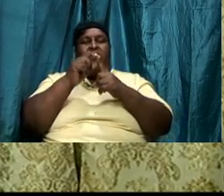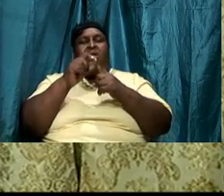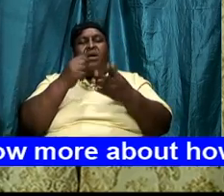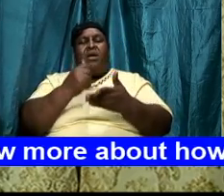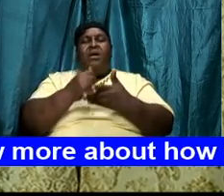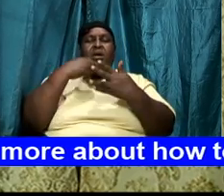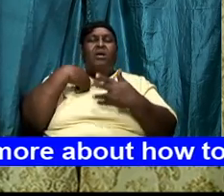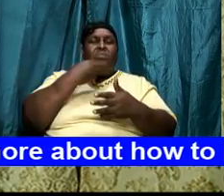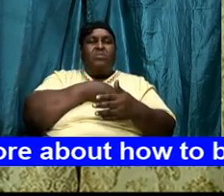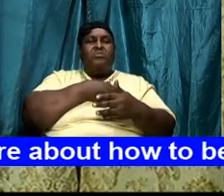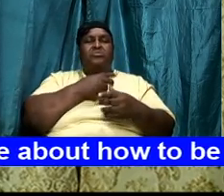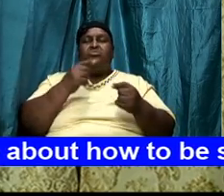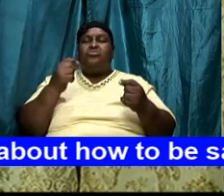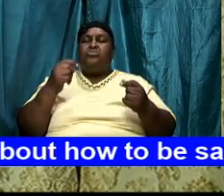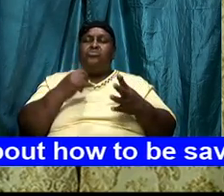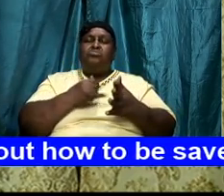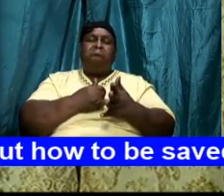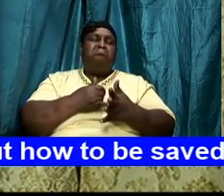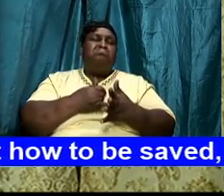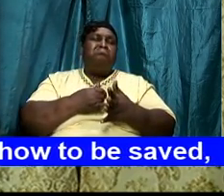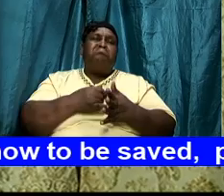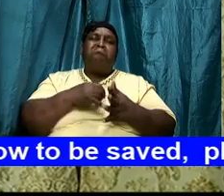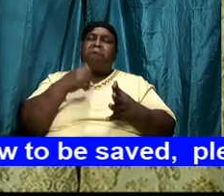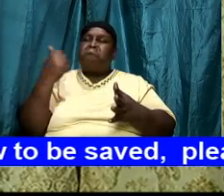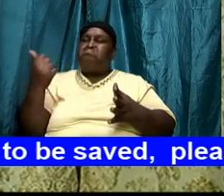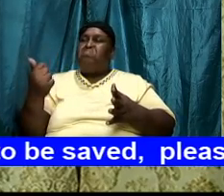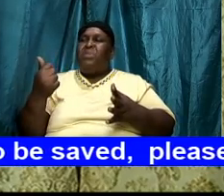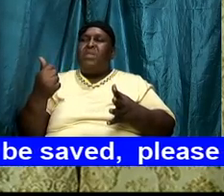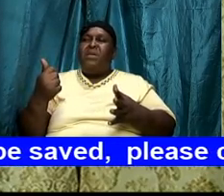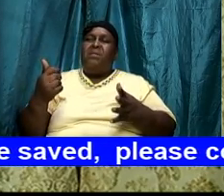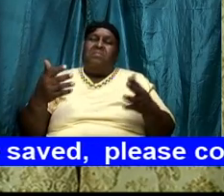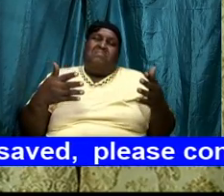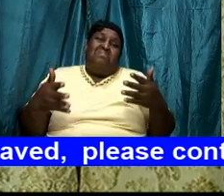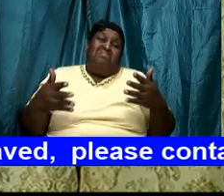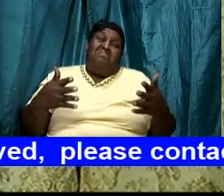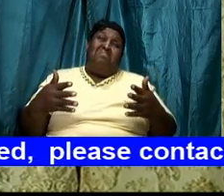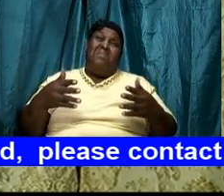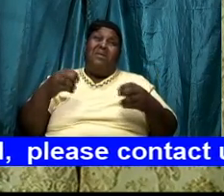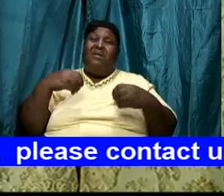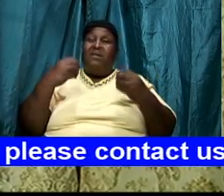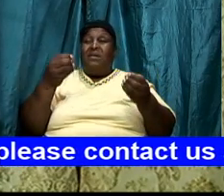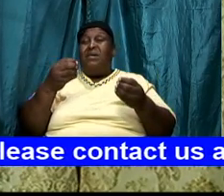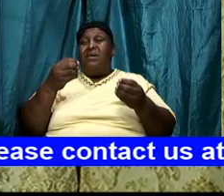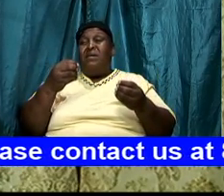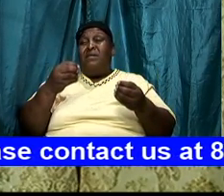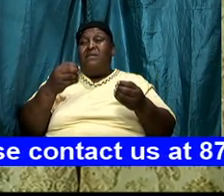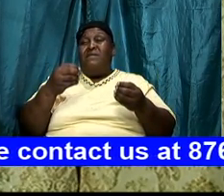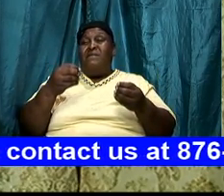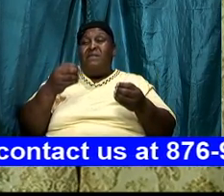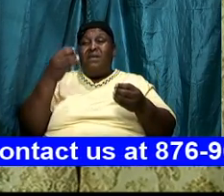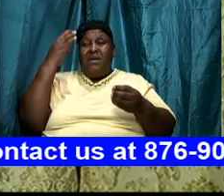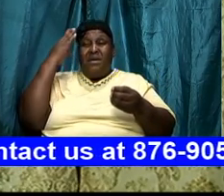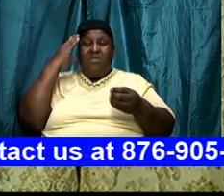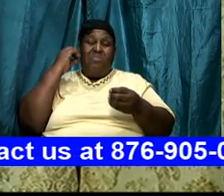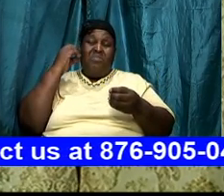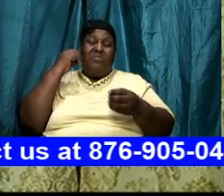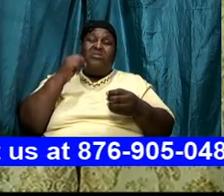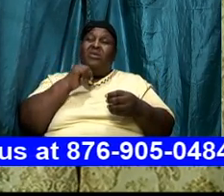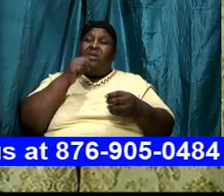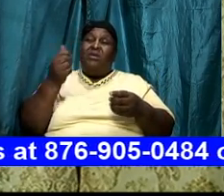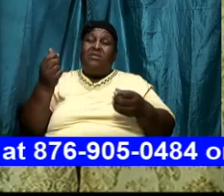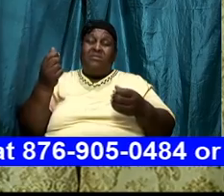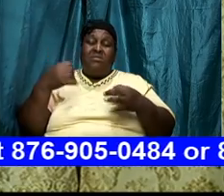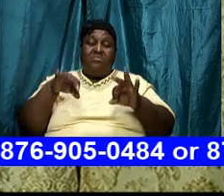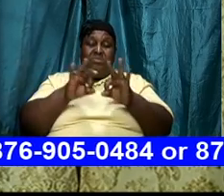almighty God to do it others might give the impression that it is not important but it